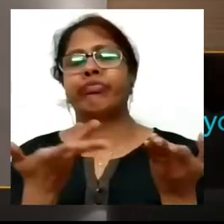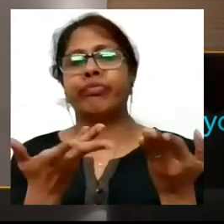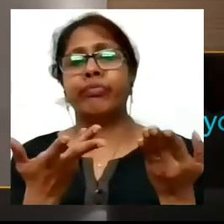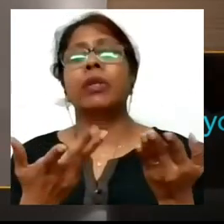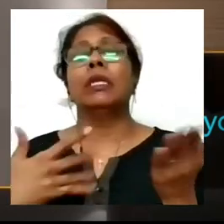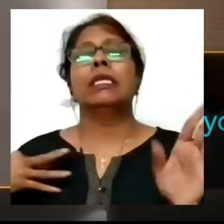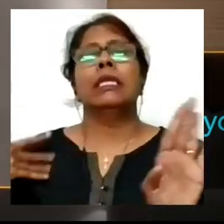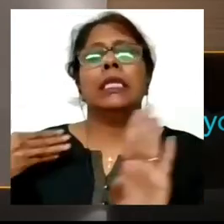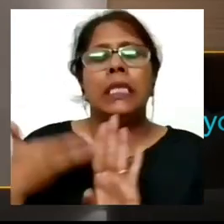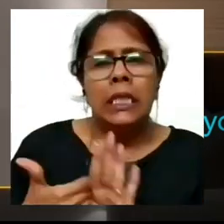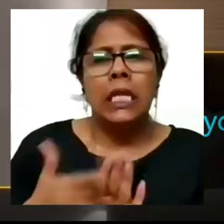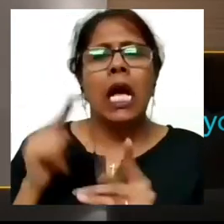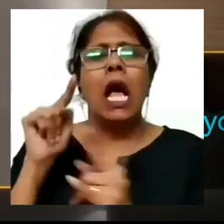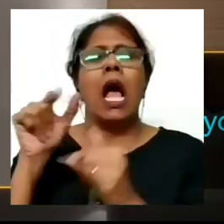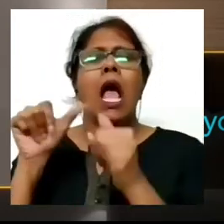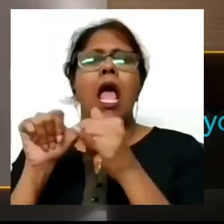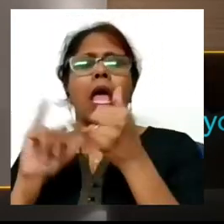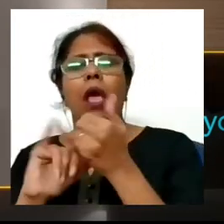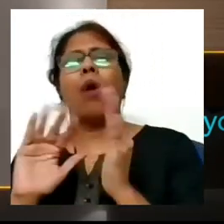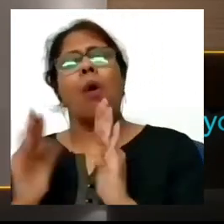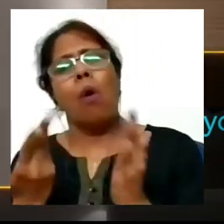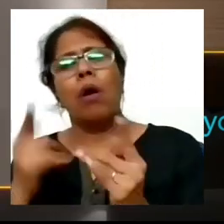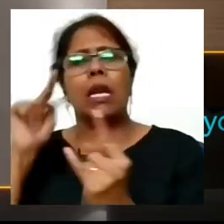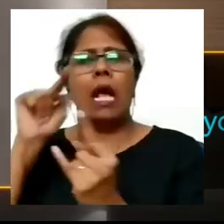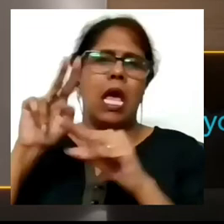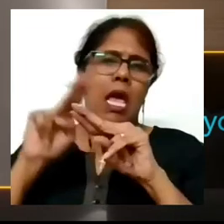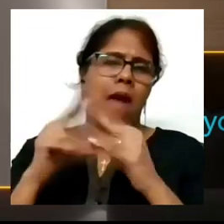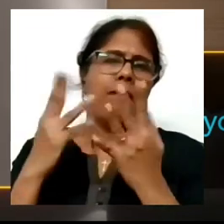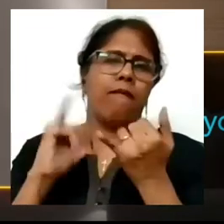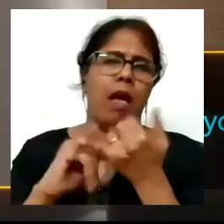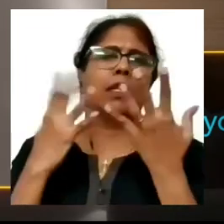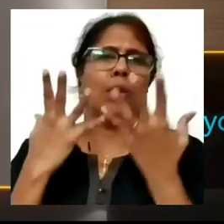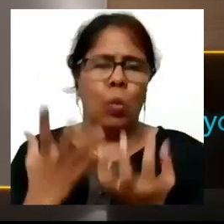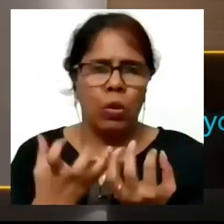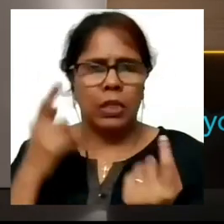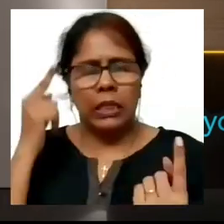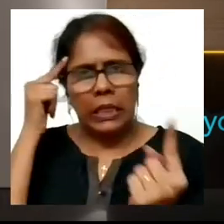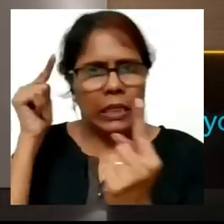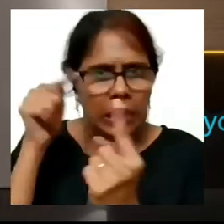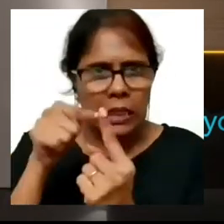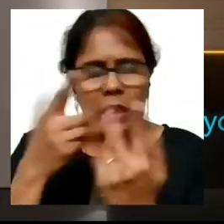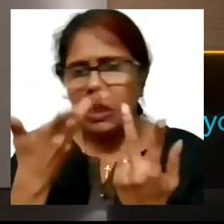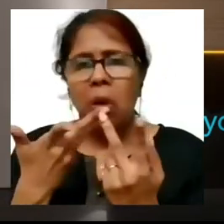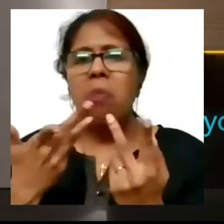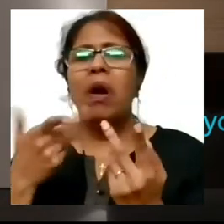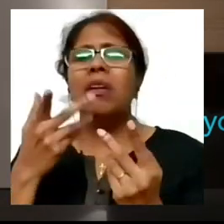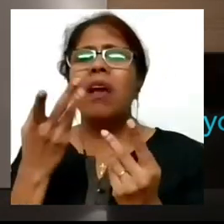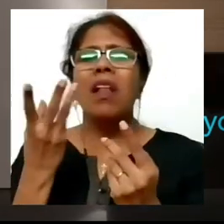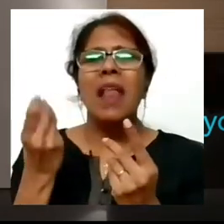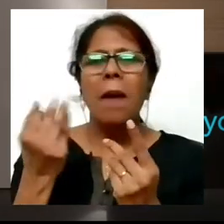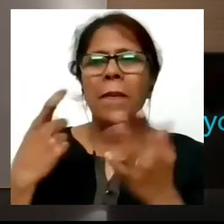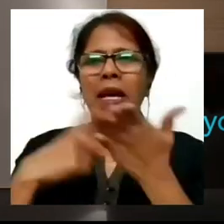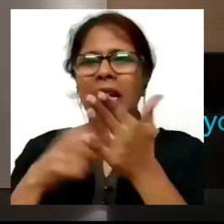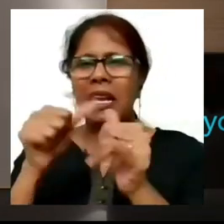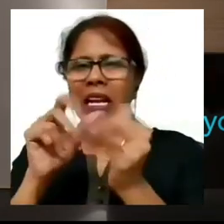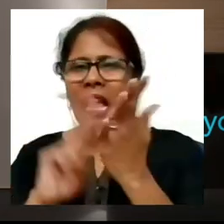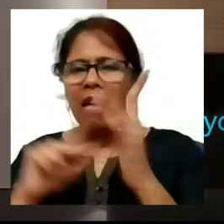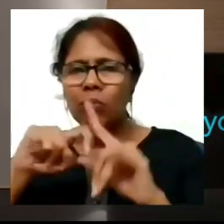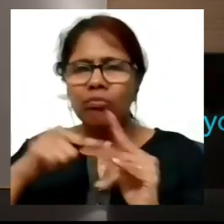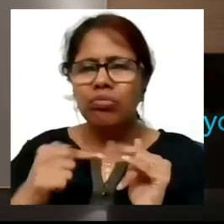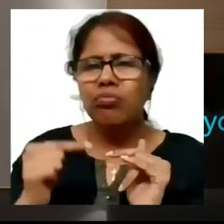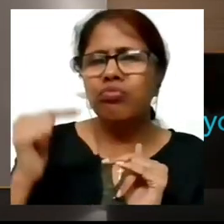either into the IAS or the IFS but I wasn't my rank wasn't good enough for those but